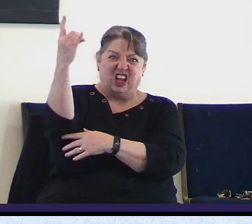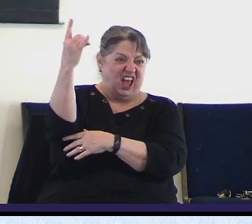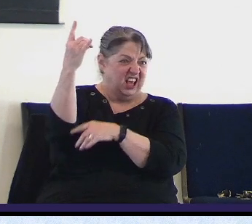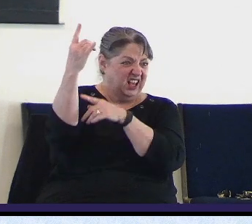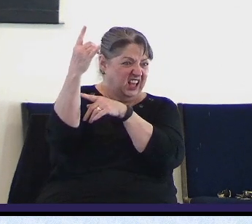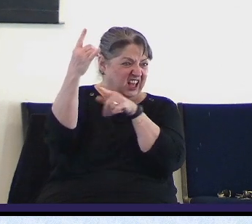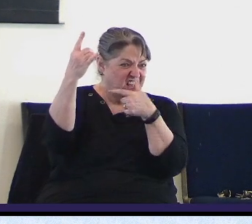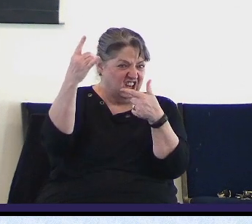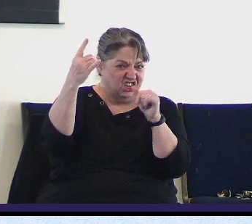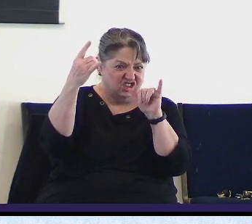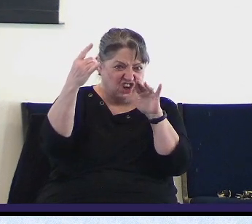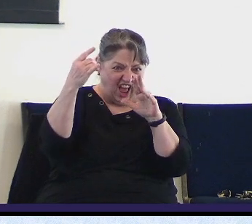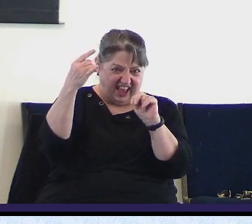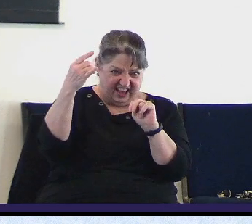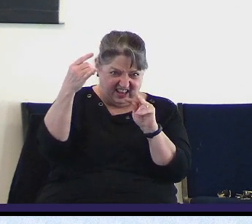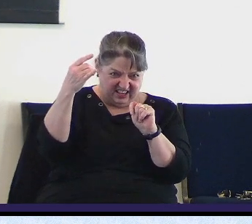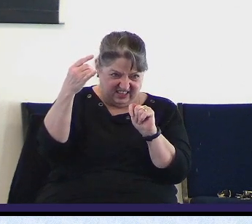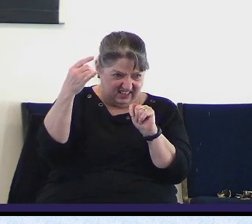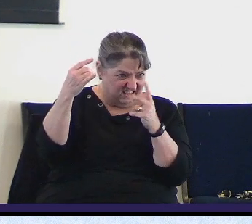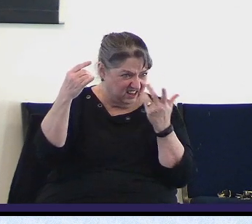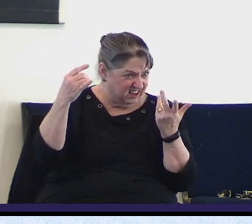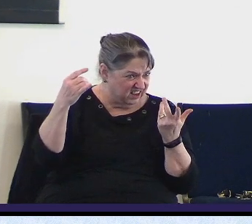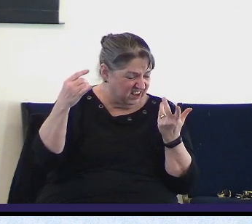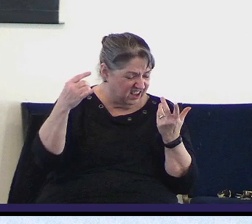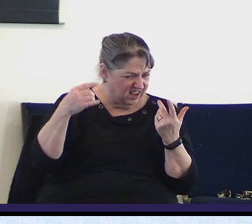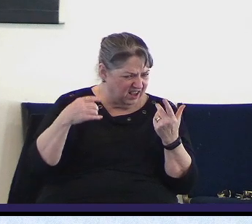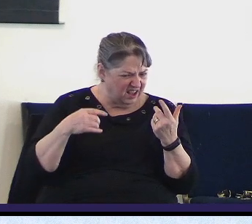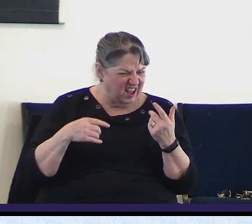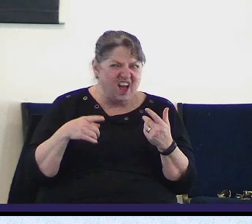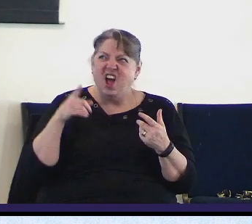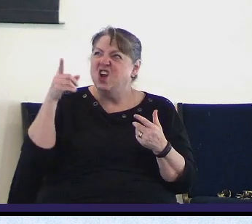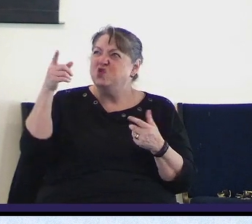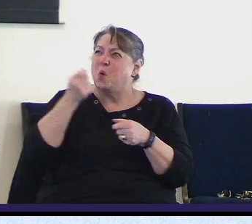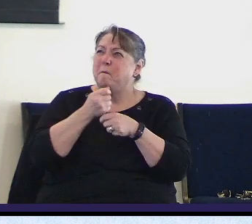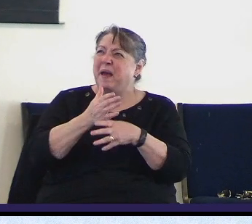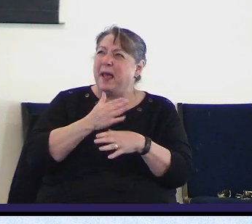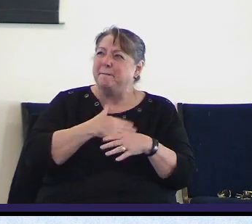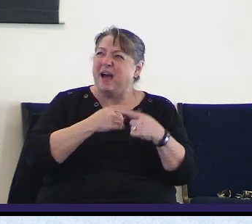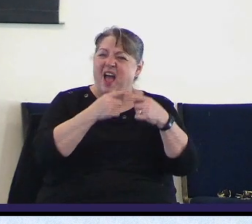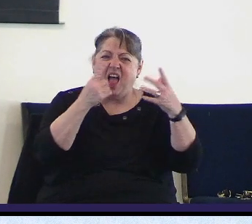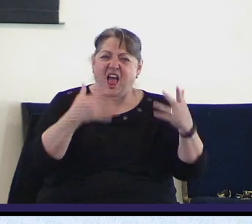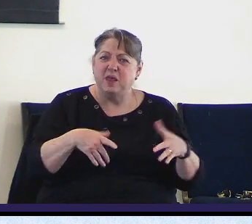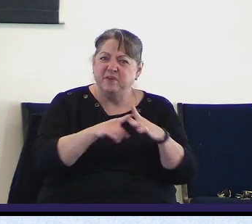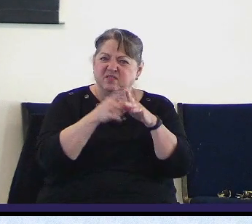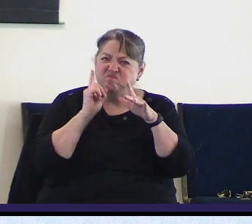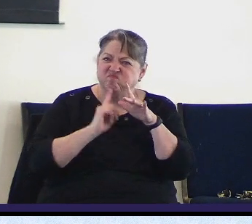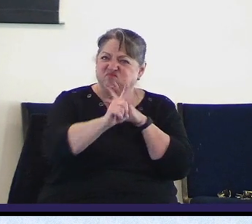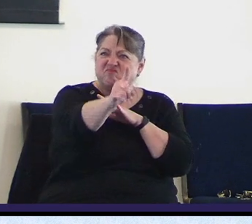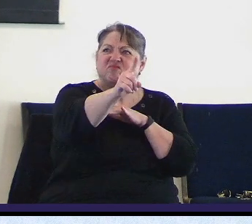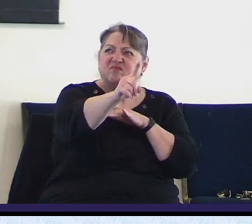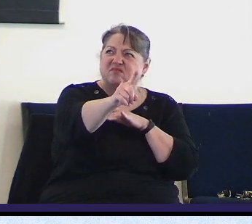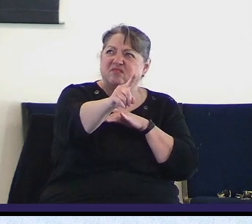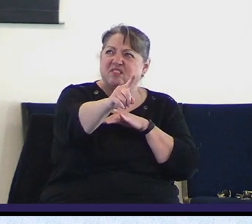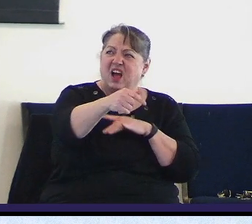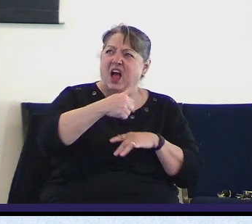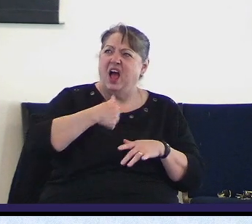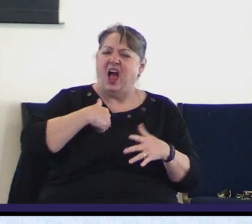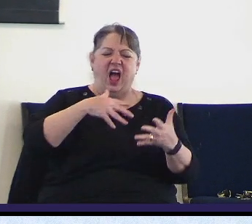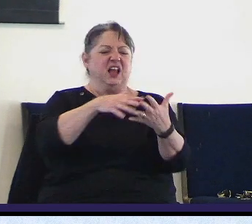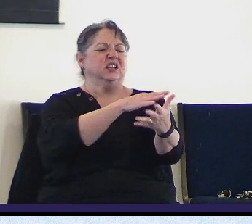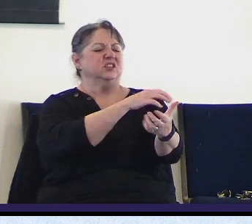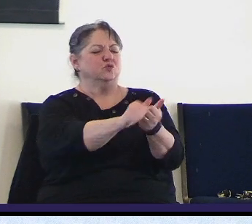18 verse 40 of Psalm he says you made my enemies turn their backs in flight and I destroyed my